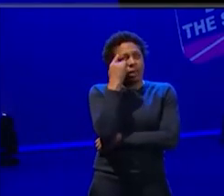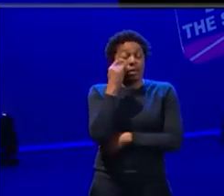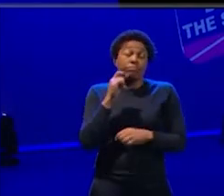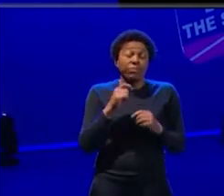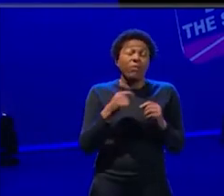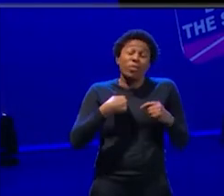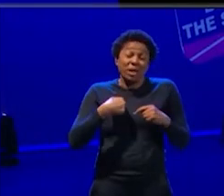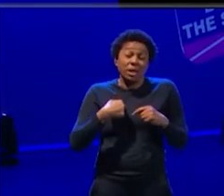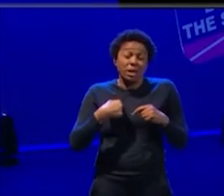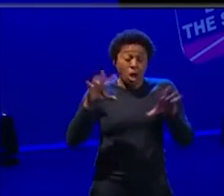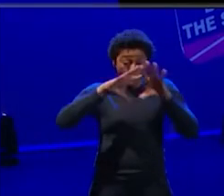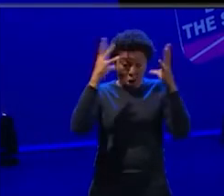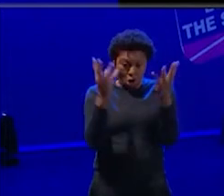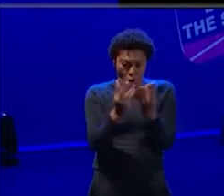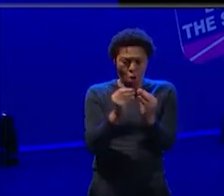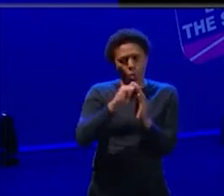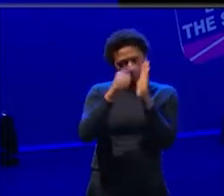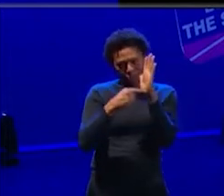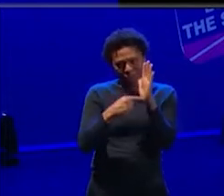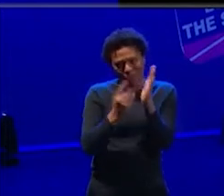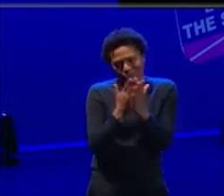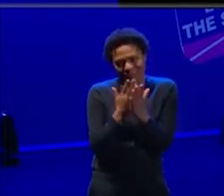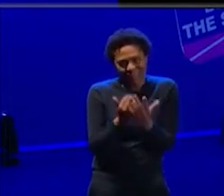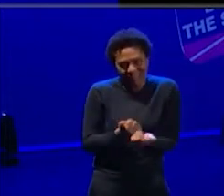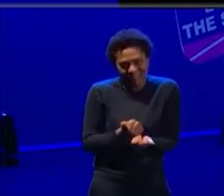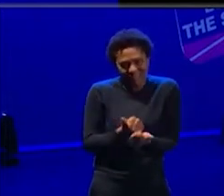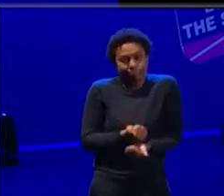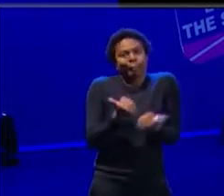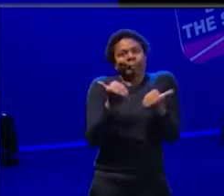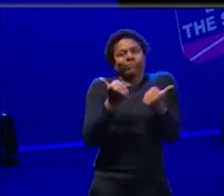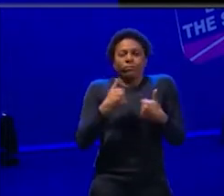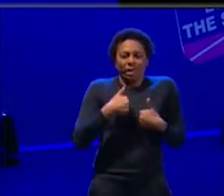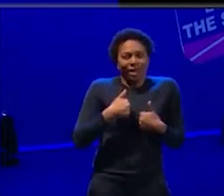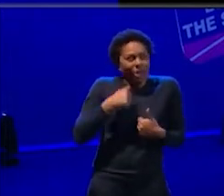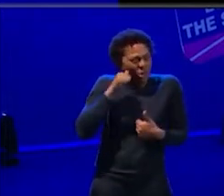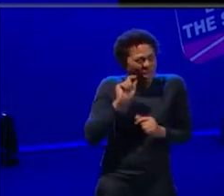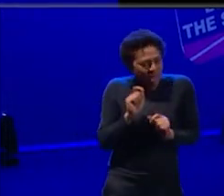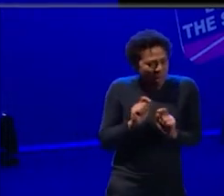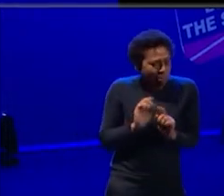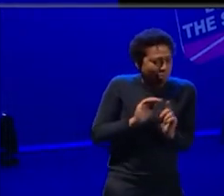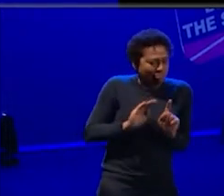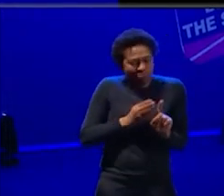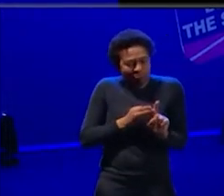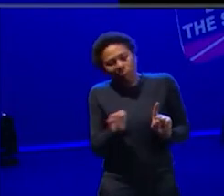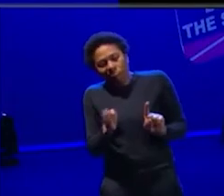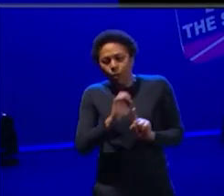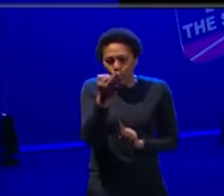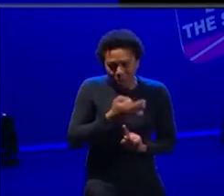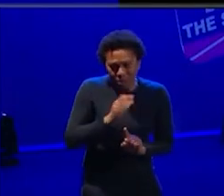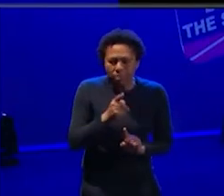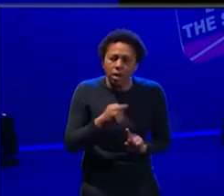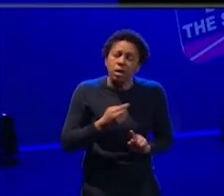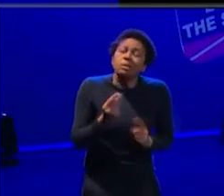highlight for me, which is a bit of a cop out answer. It's not, it's not a particular moment. Um, but it's something that I feel really proud of. So